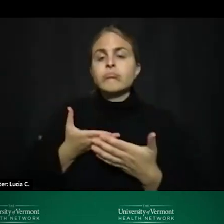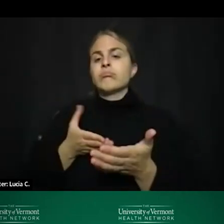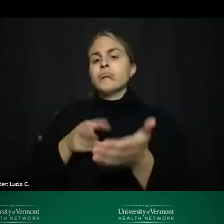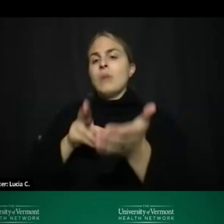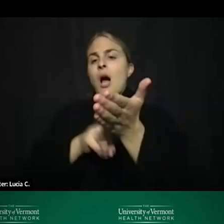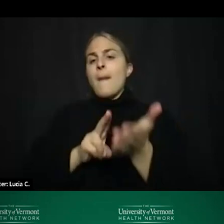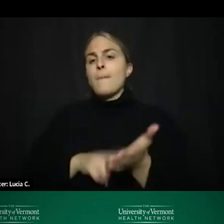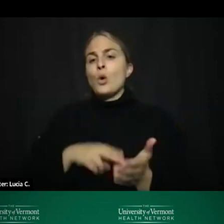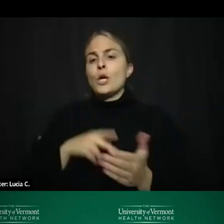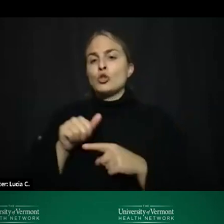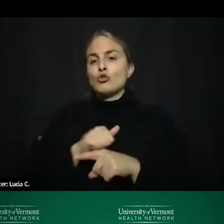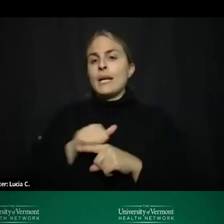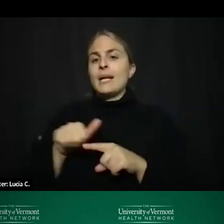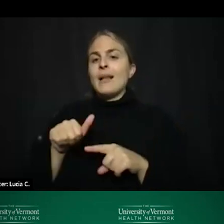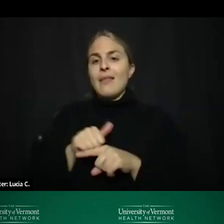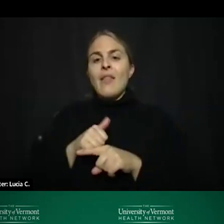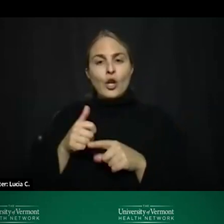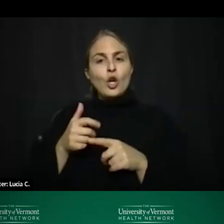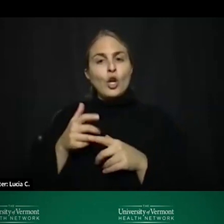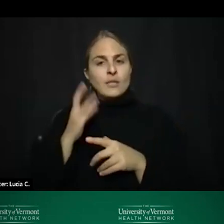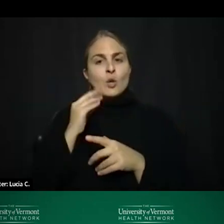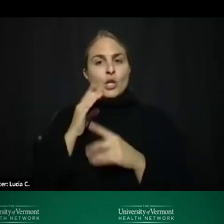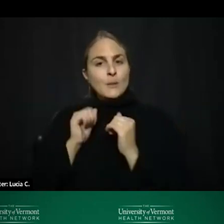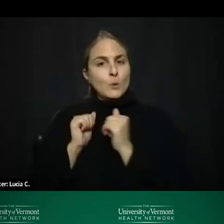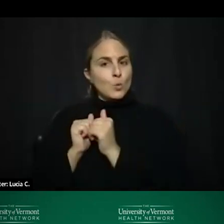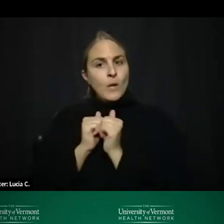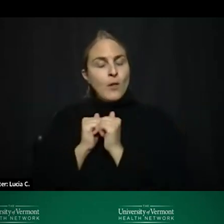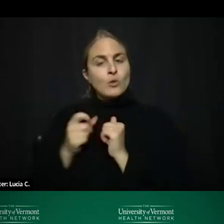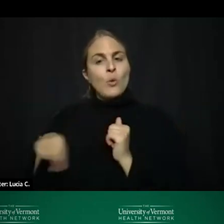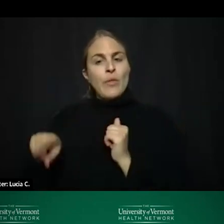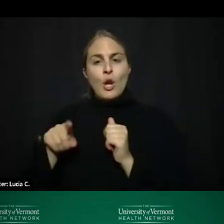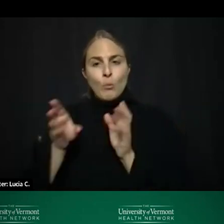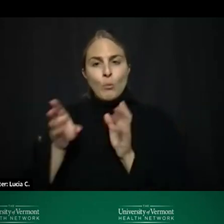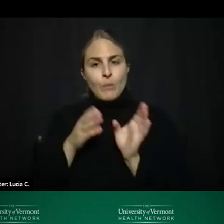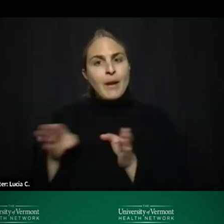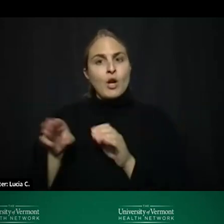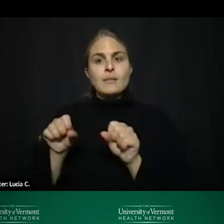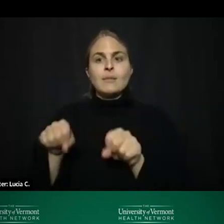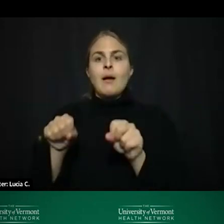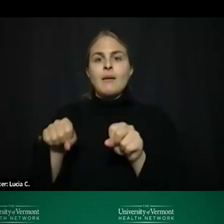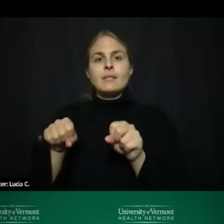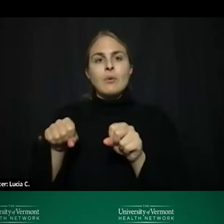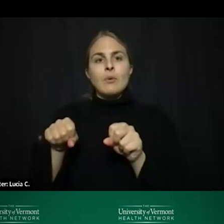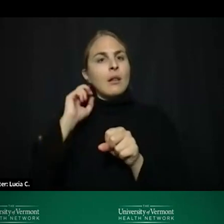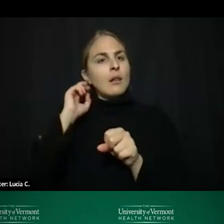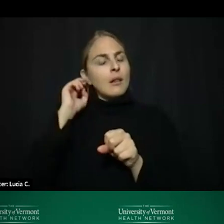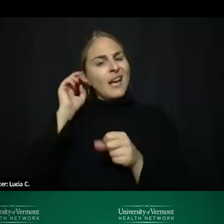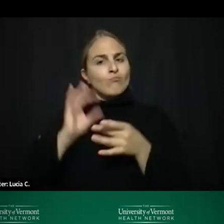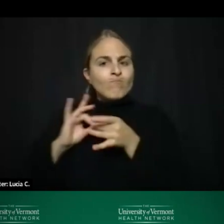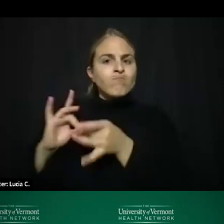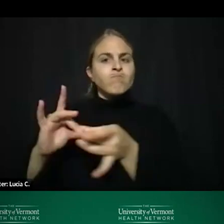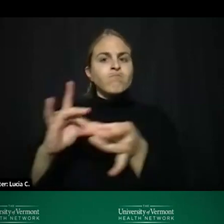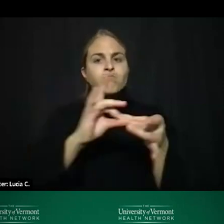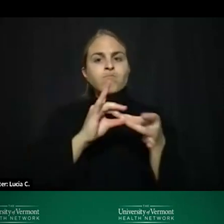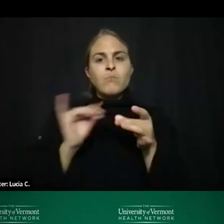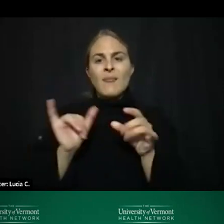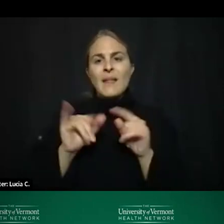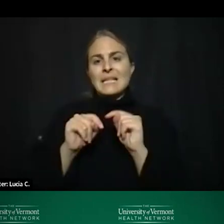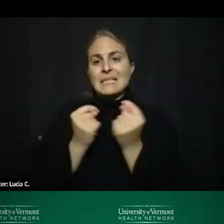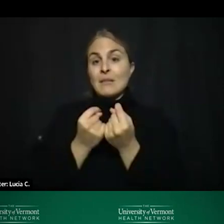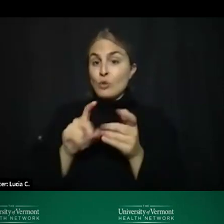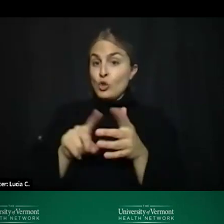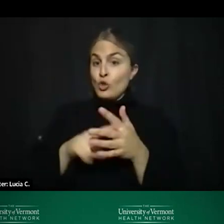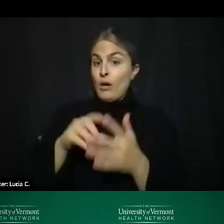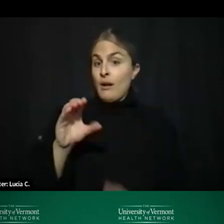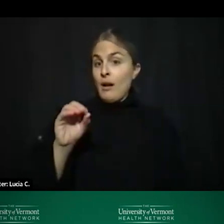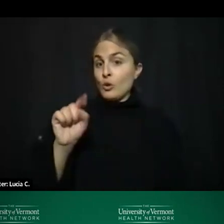through together so that they can be as prepared as possible and as joined as a team as possible on october 28th